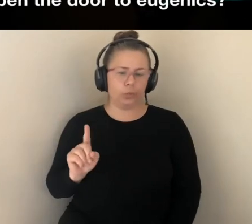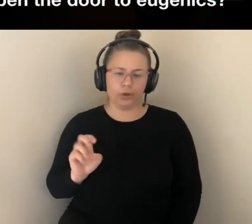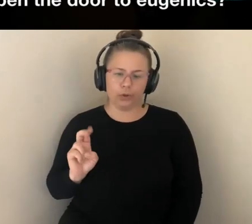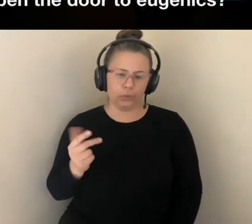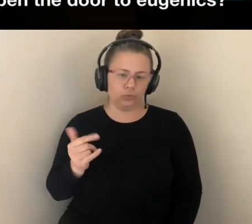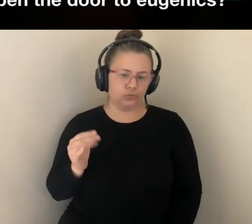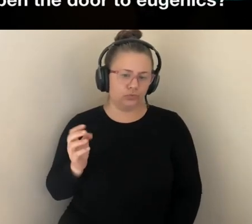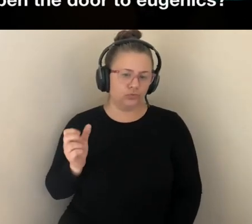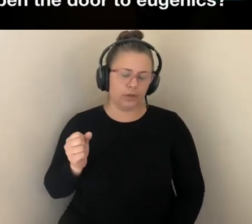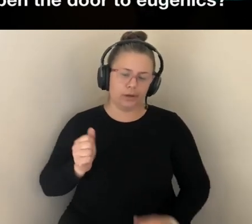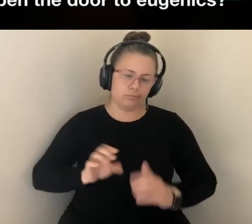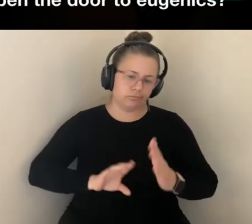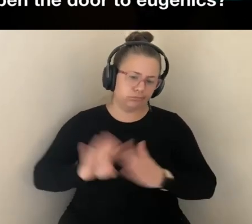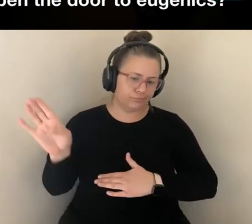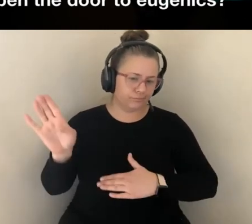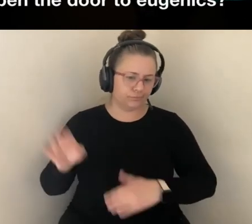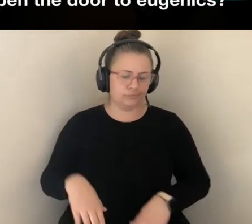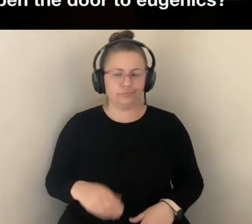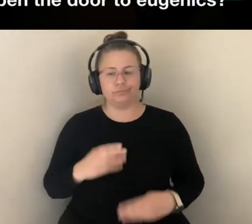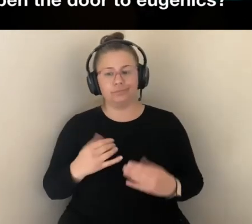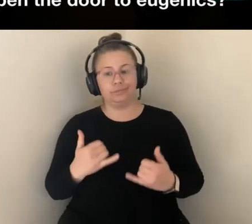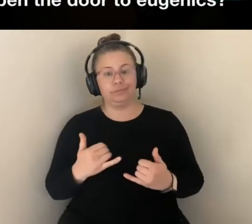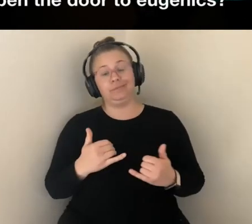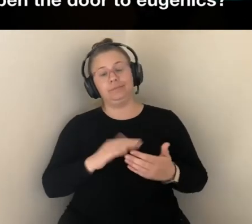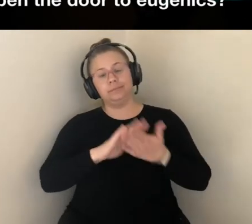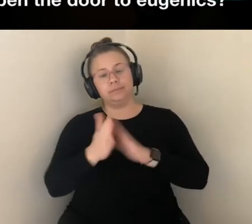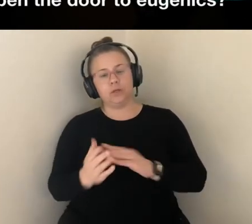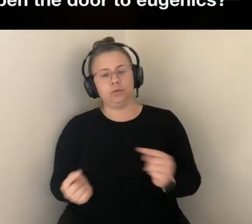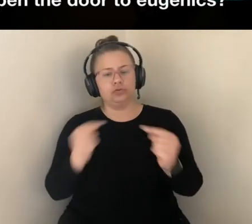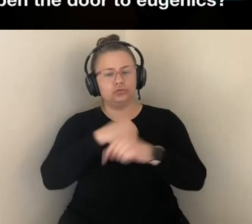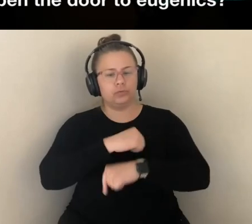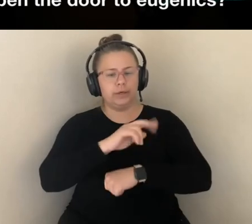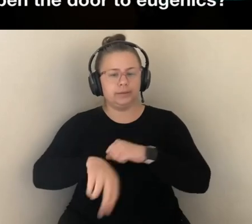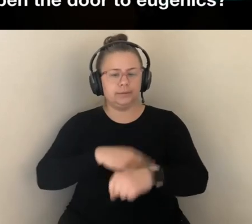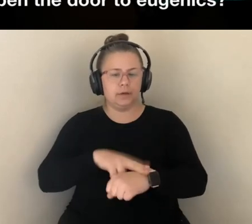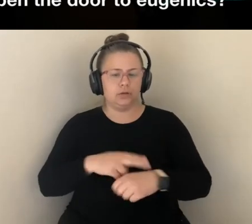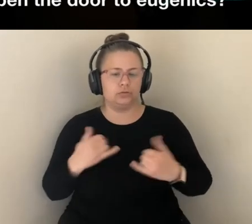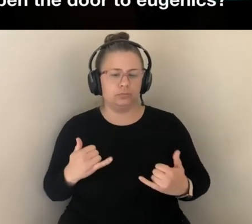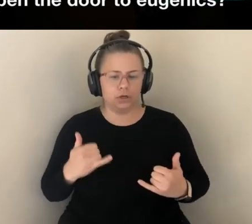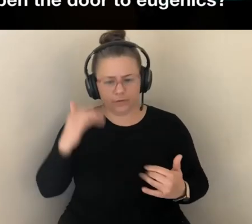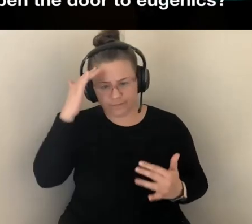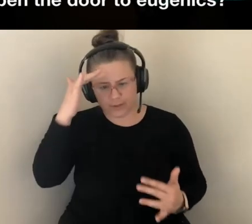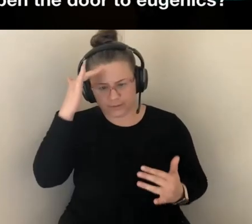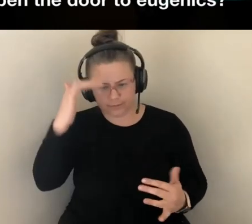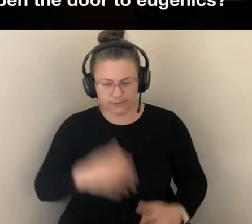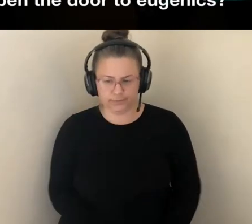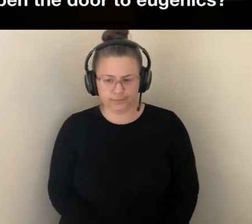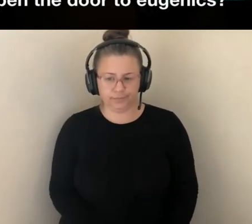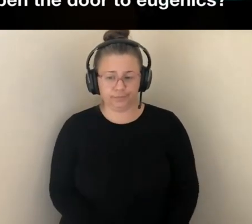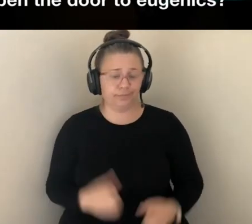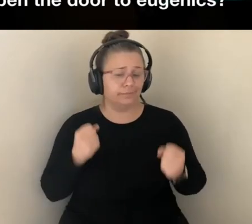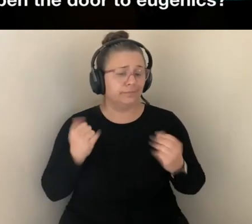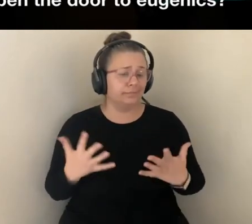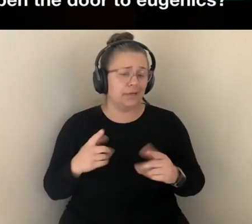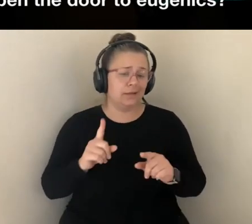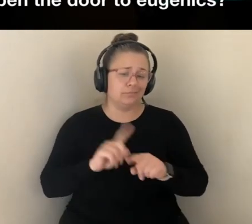WAS TRULY A TRANSNATIONAL MODERNIST PHILOSOPHY. THAT THERE WERE ANY NUMBER OF DIVERSE EUGENIC MOVEMENTS AROUND